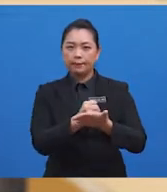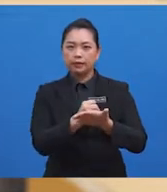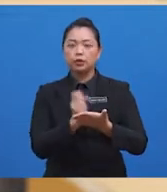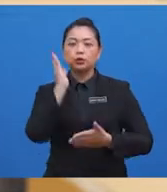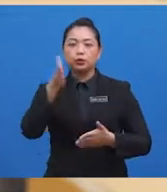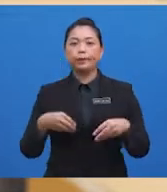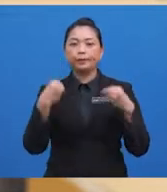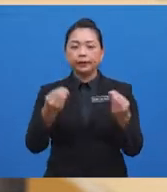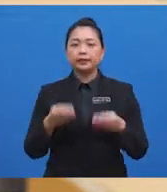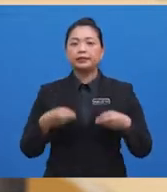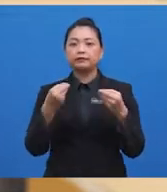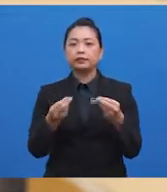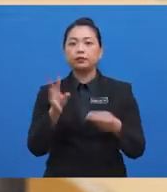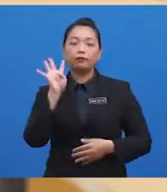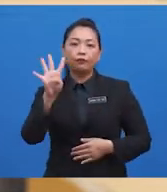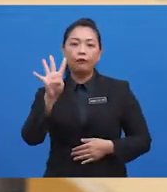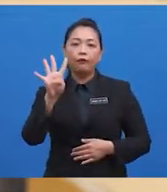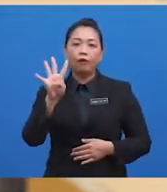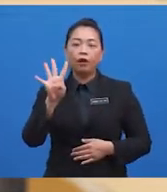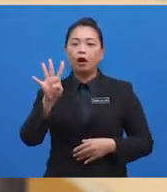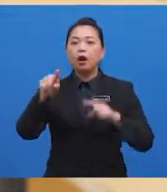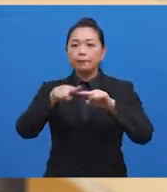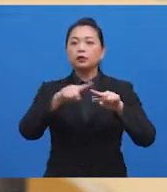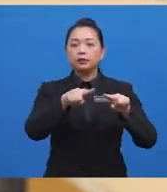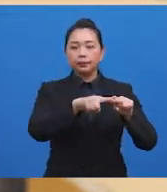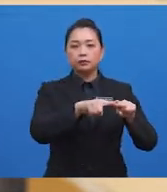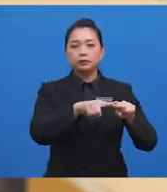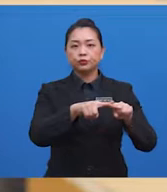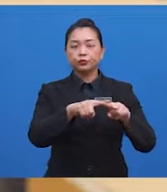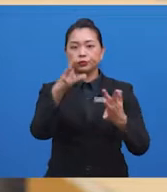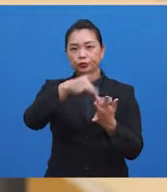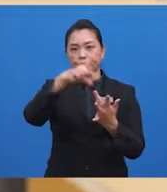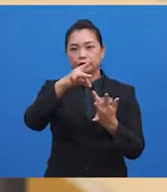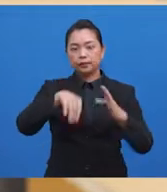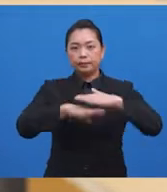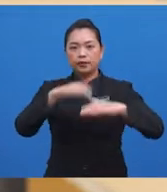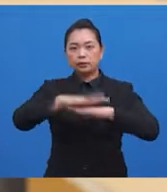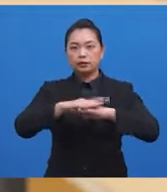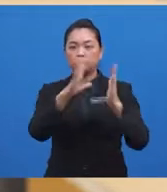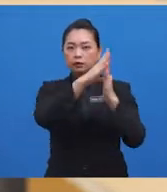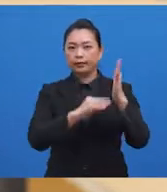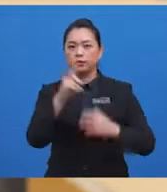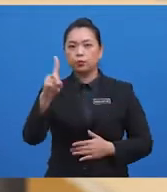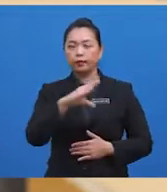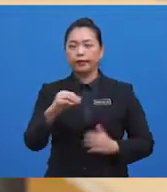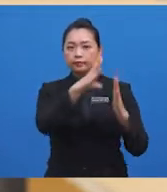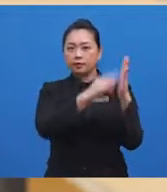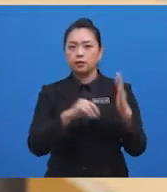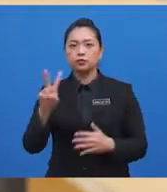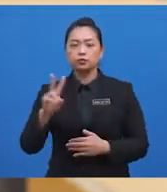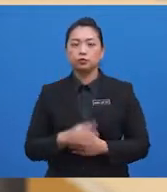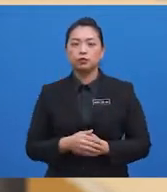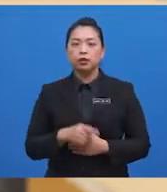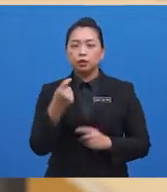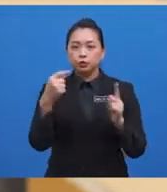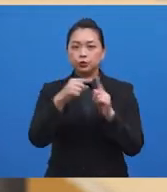you will be given a set of four multiple choice questions based on text 1 and text 2